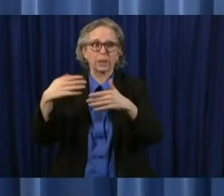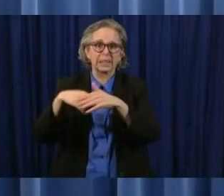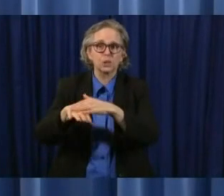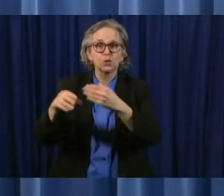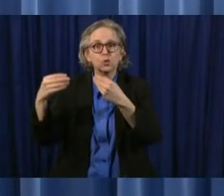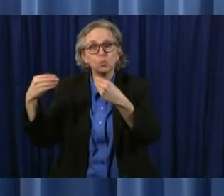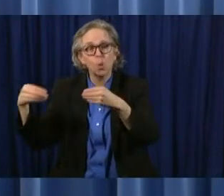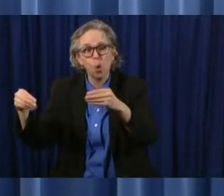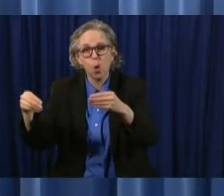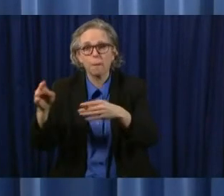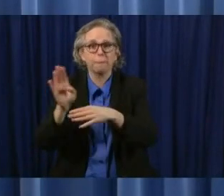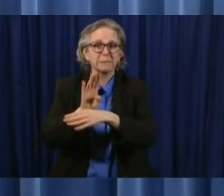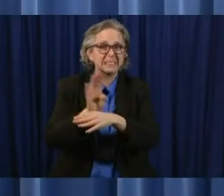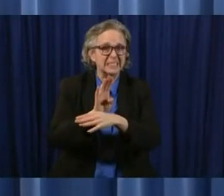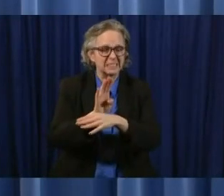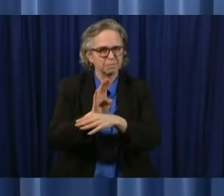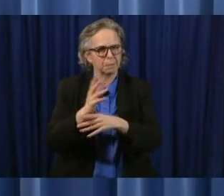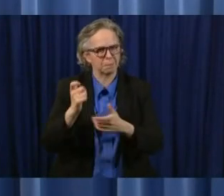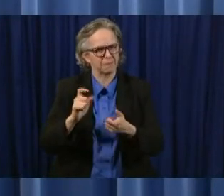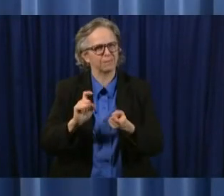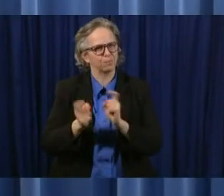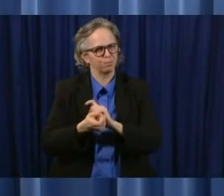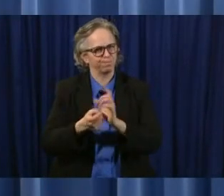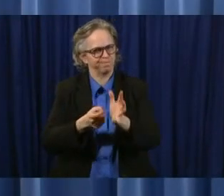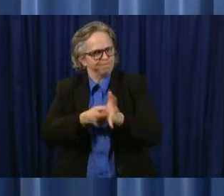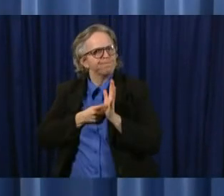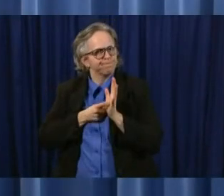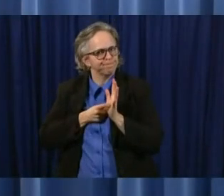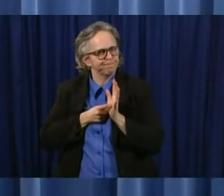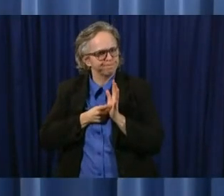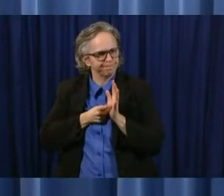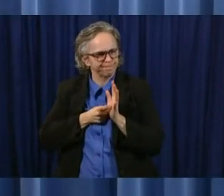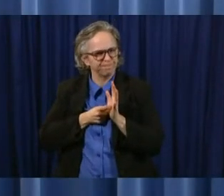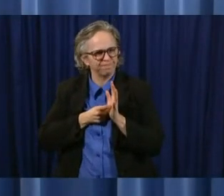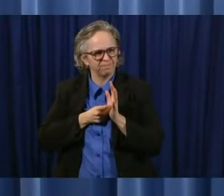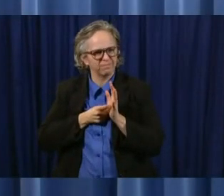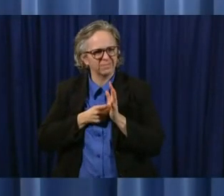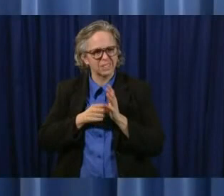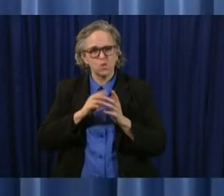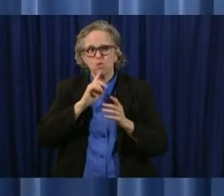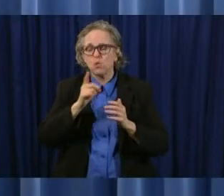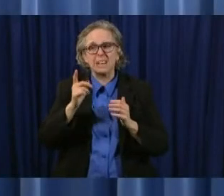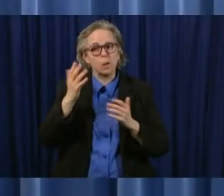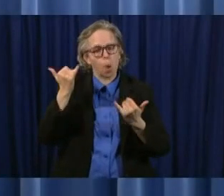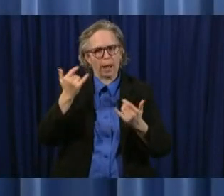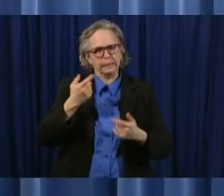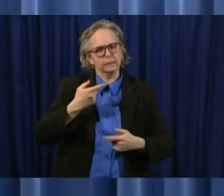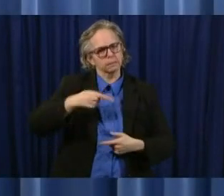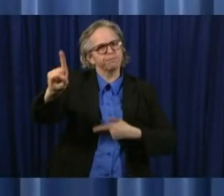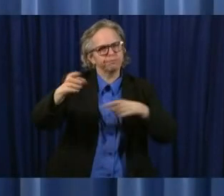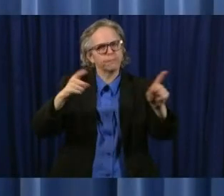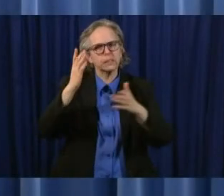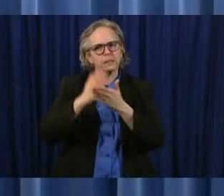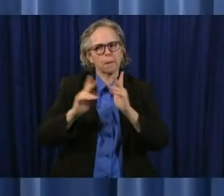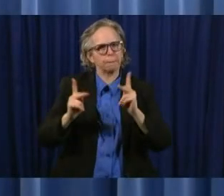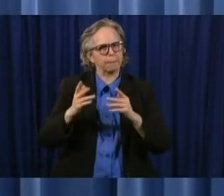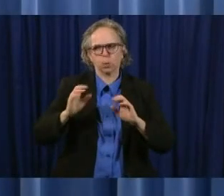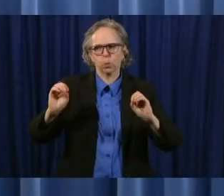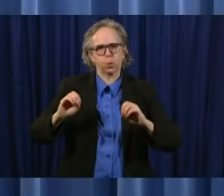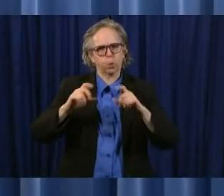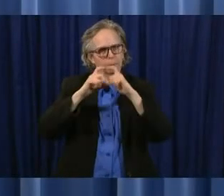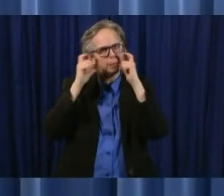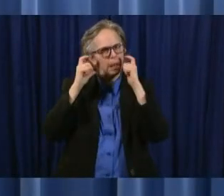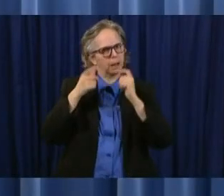uh is offensive uh to some of our fellow ohioans and i i understand that